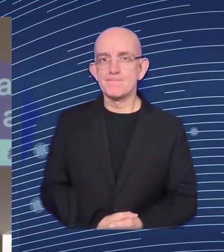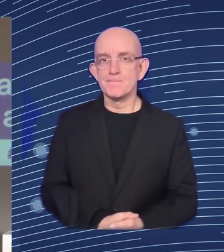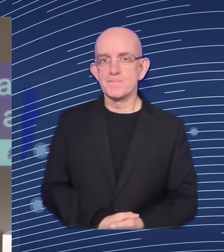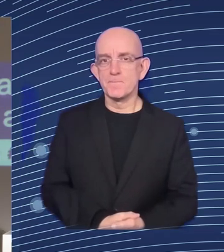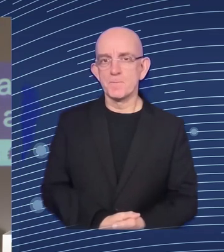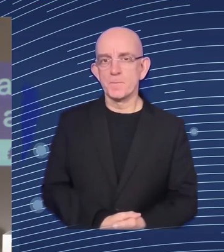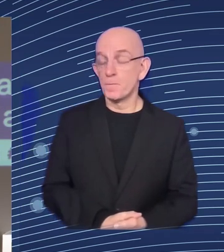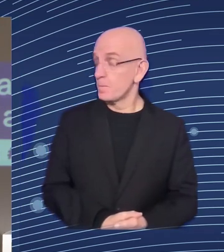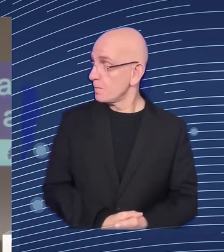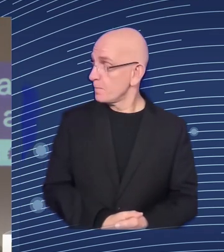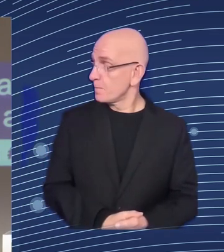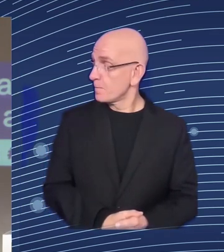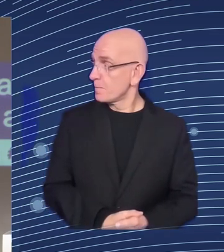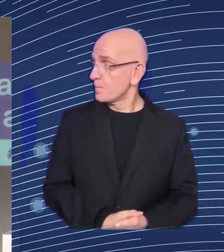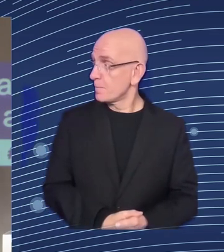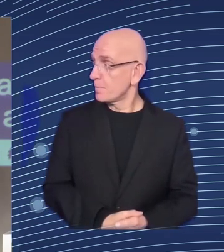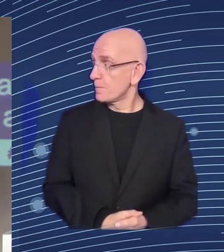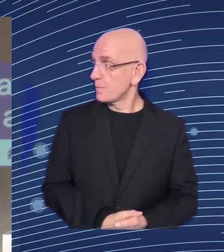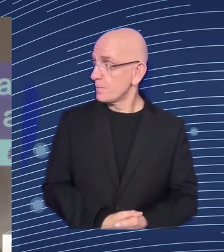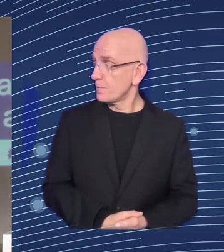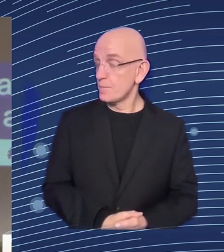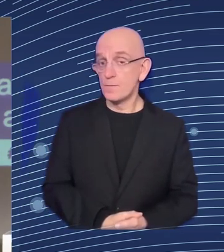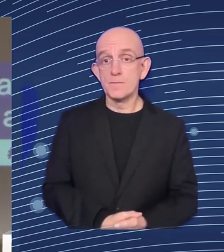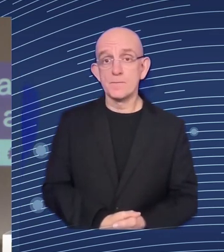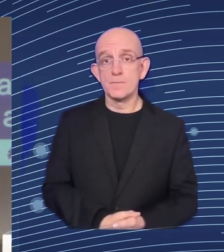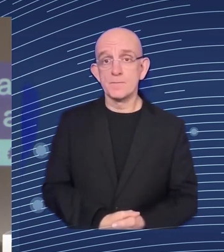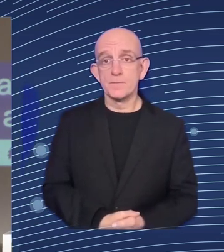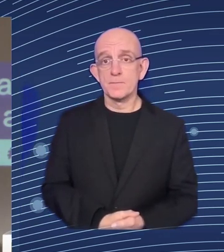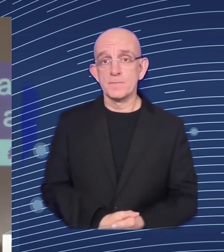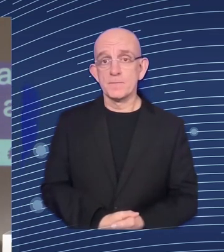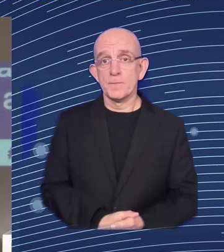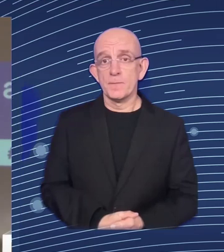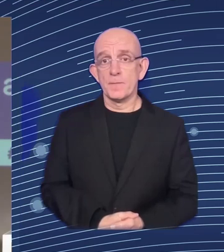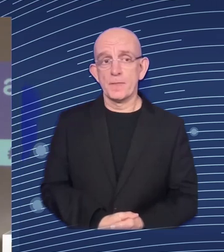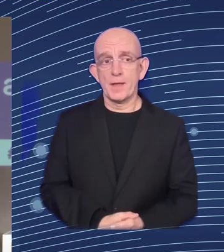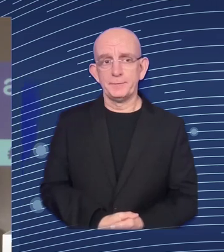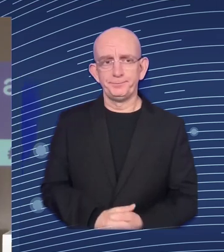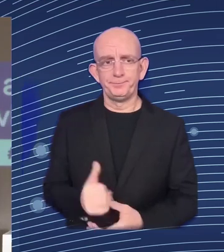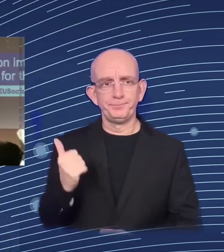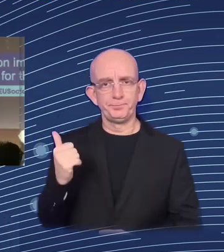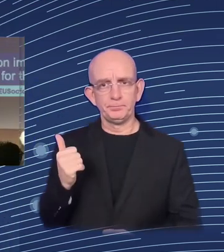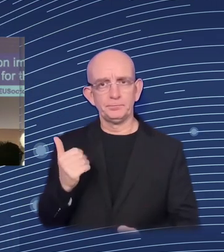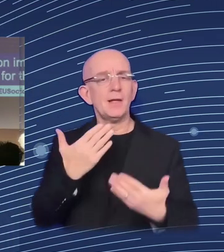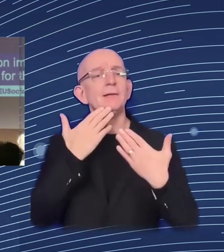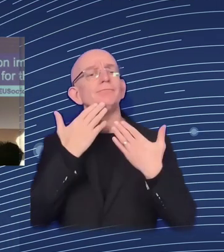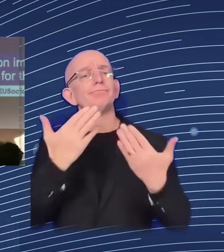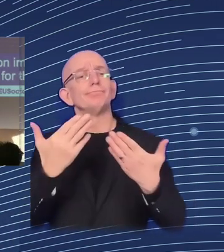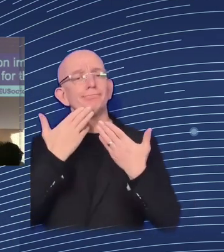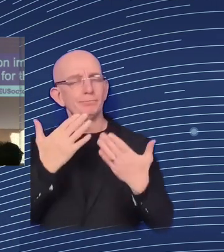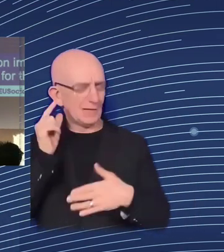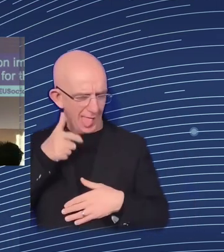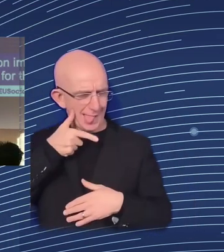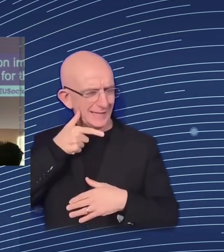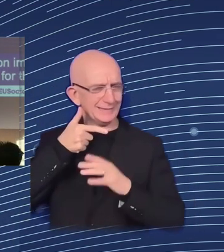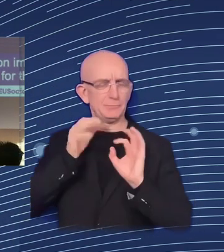You hear me now? Yes. Yes. Okay. Good. Well, thanks for the invitation. It's a pleasure. And it's a pleasure in particular to talk about